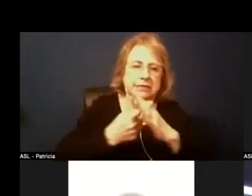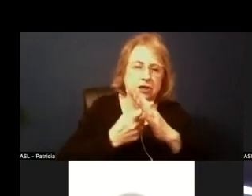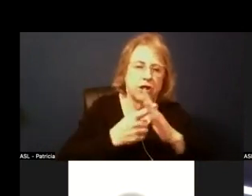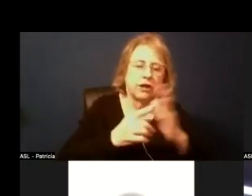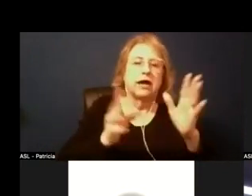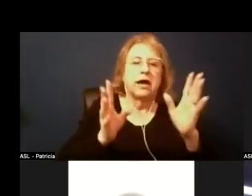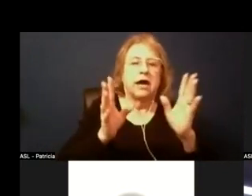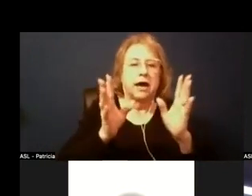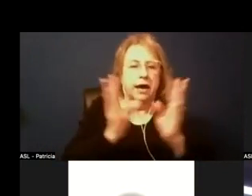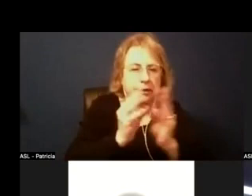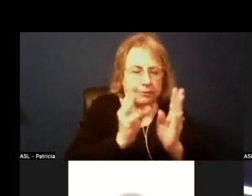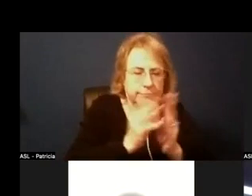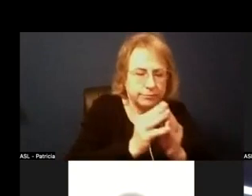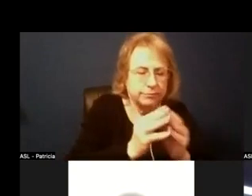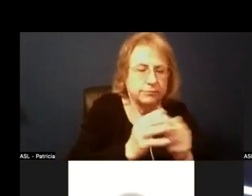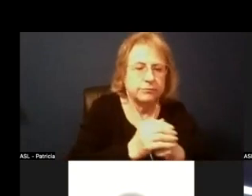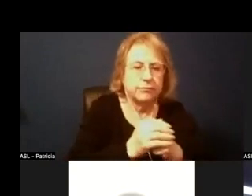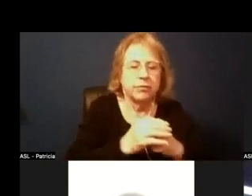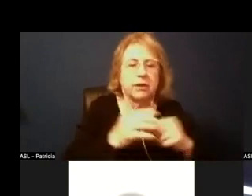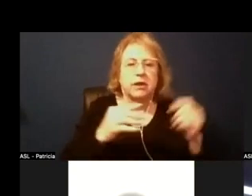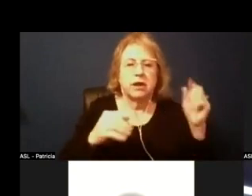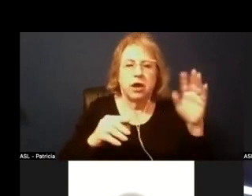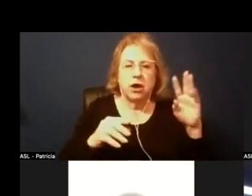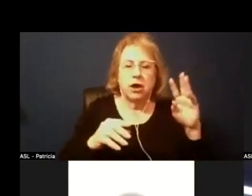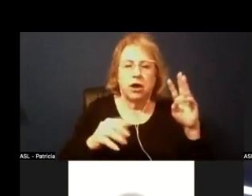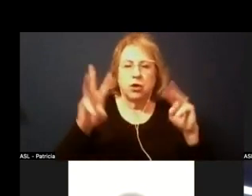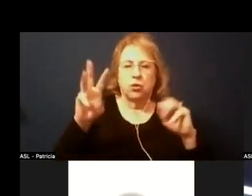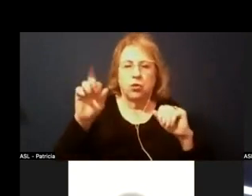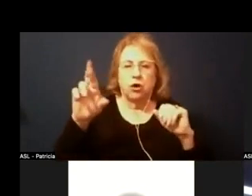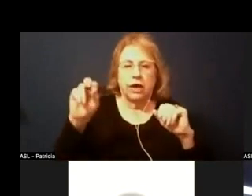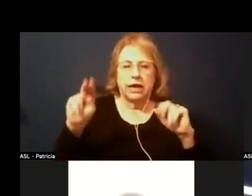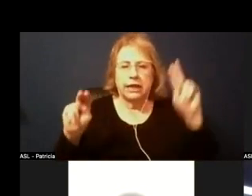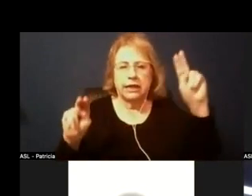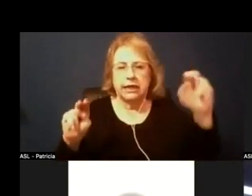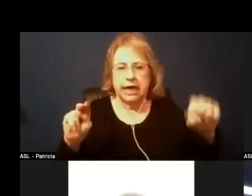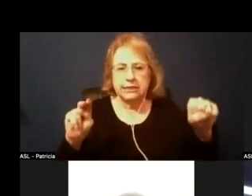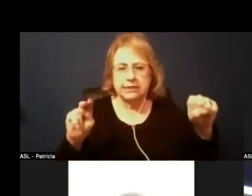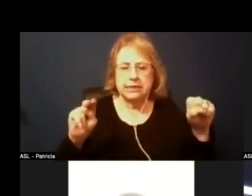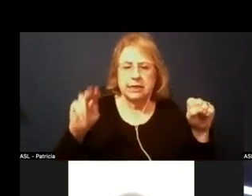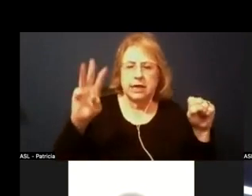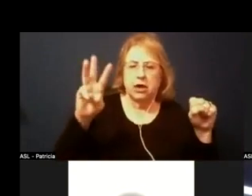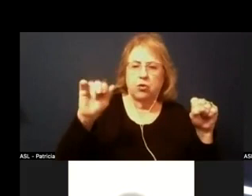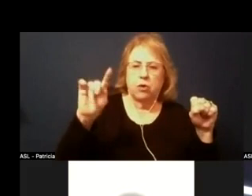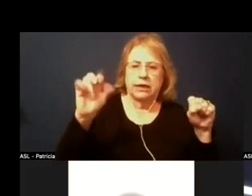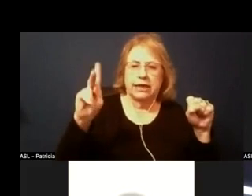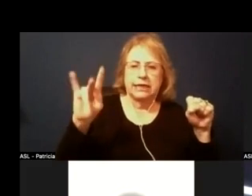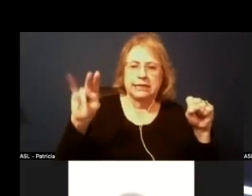and trustee chin for the second uh roll call vote will go to trustee warren yes trustee watkins